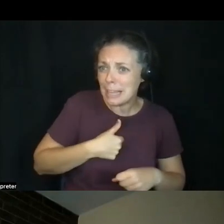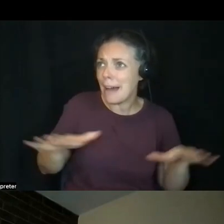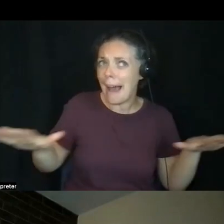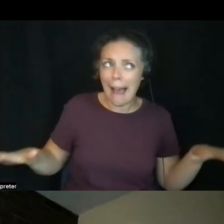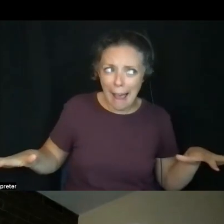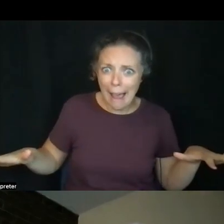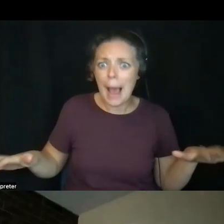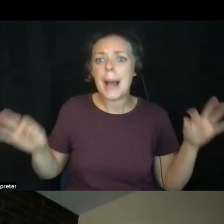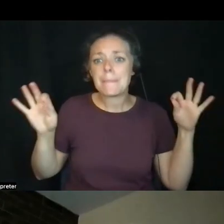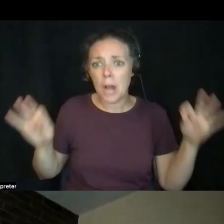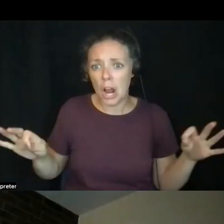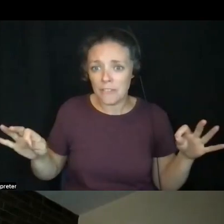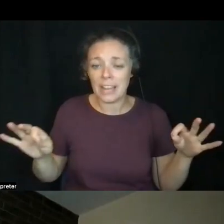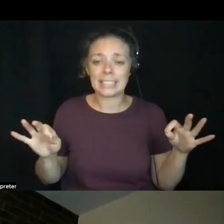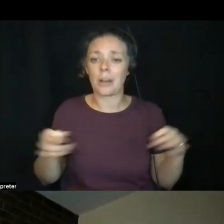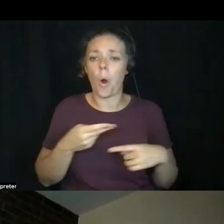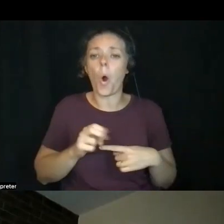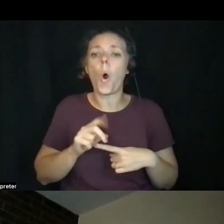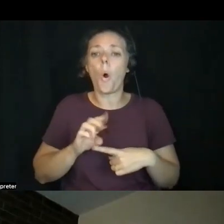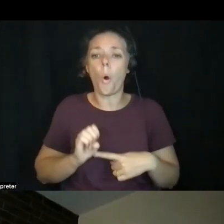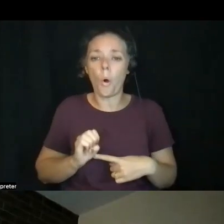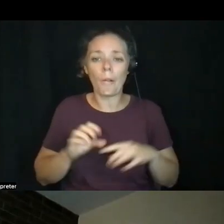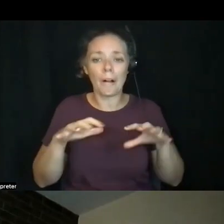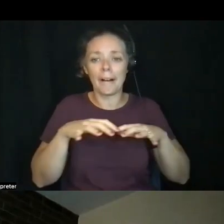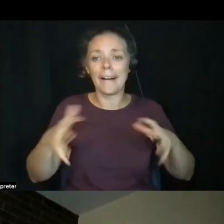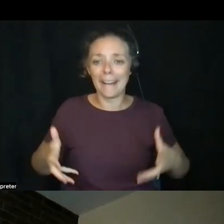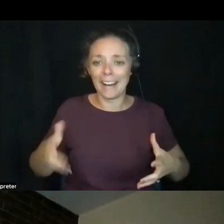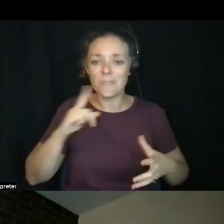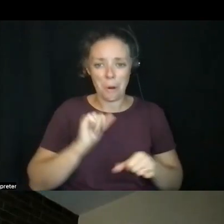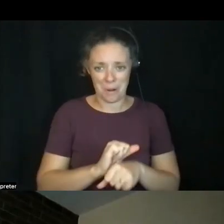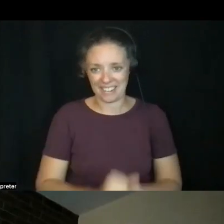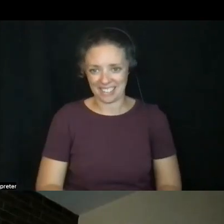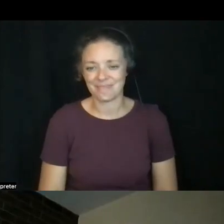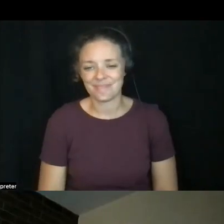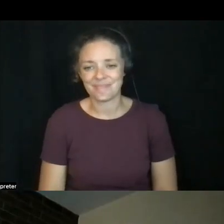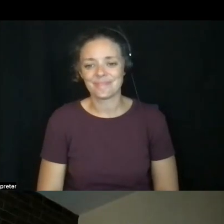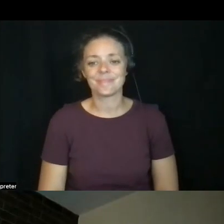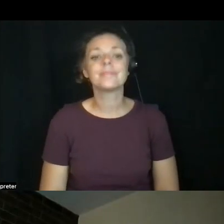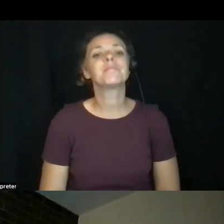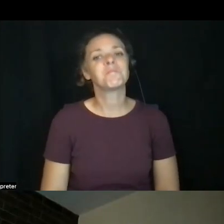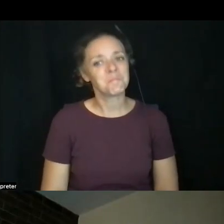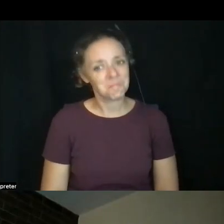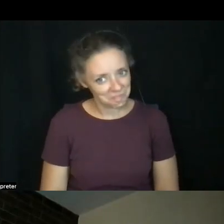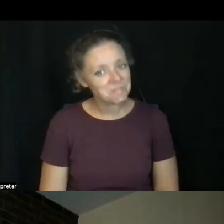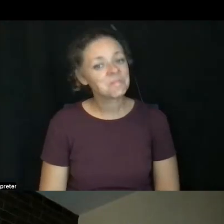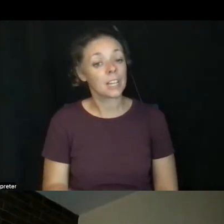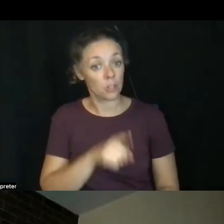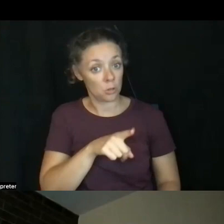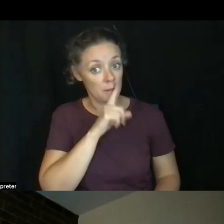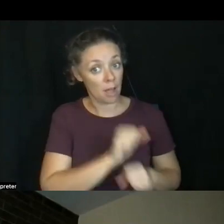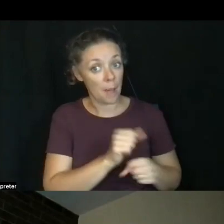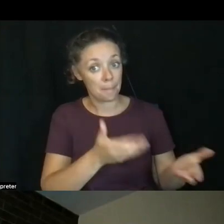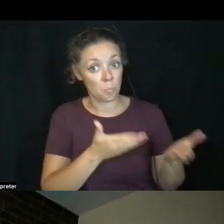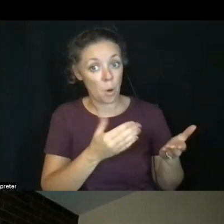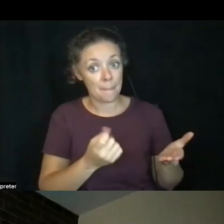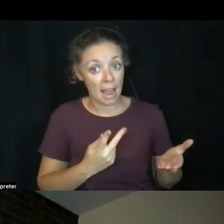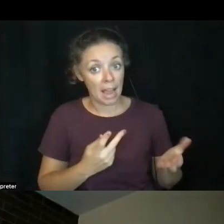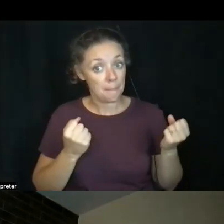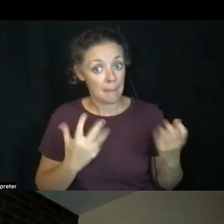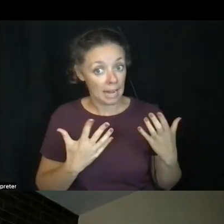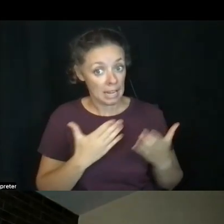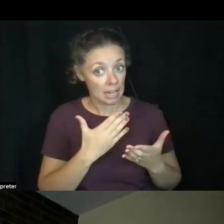like just such a perfect hole. Yeah. So you actually brought back a lot of pieces, but